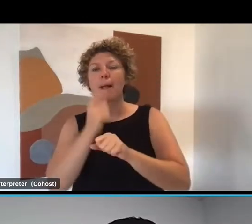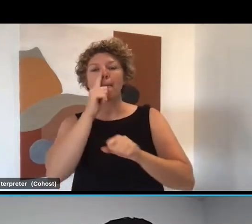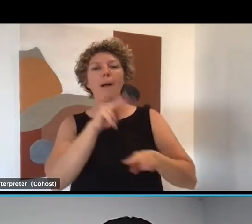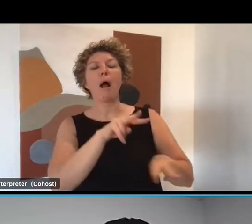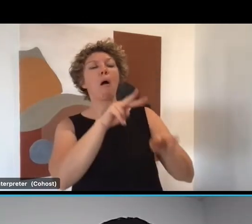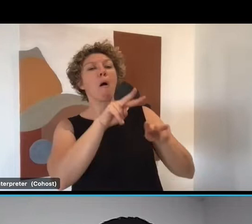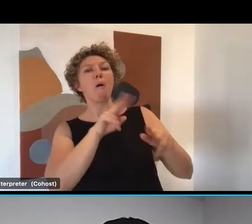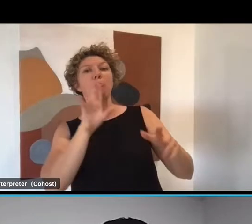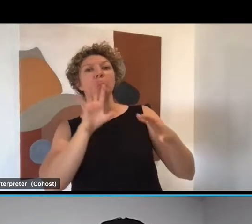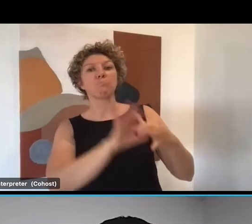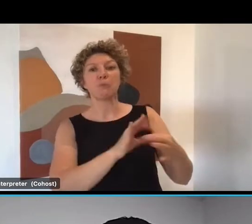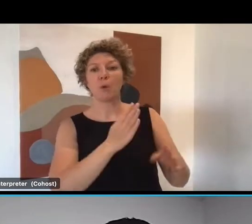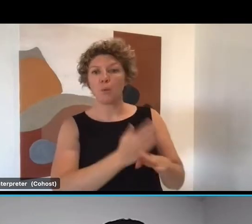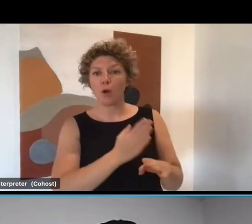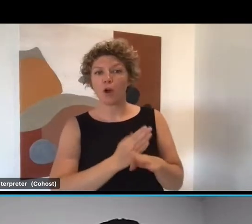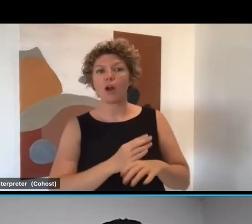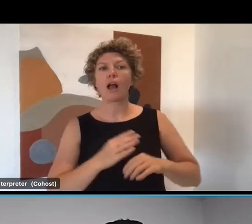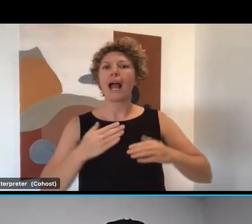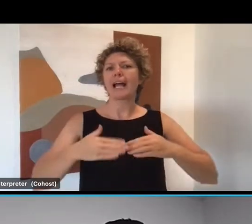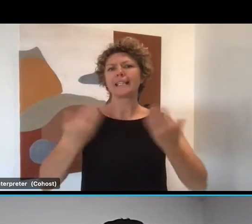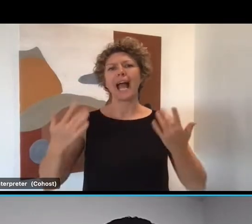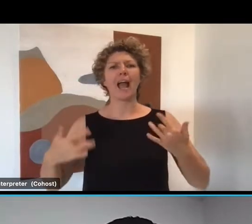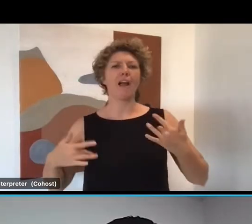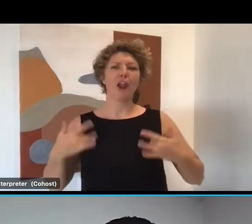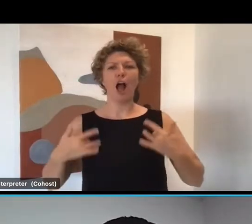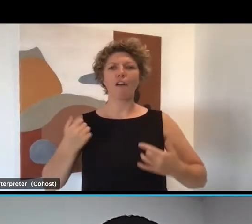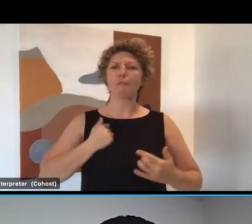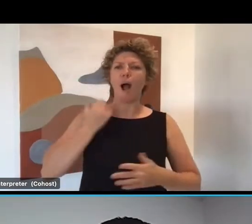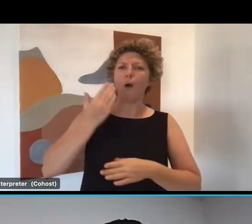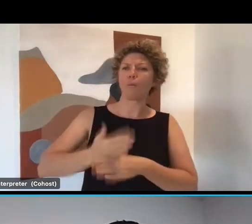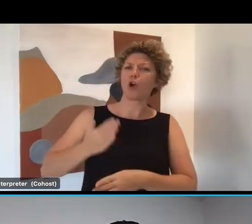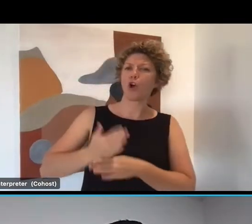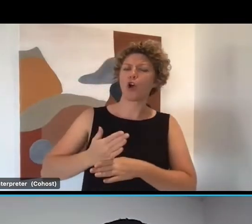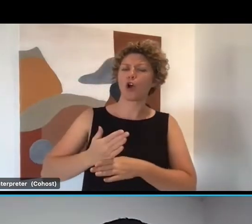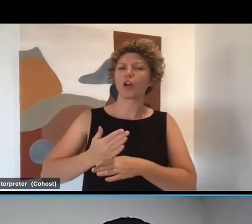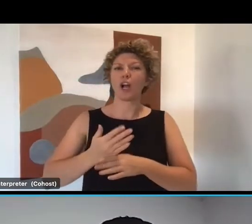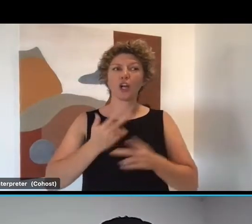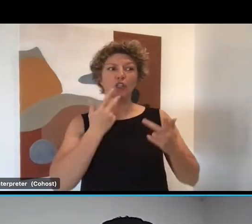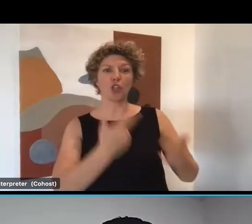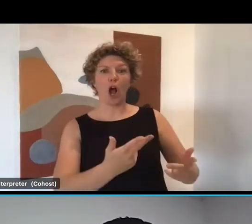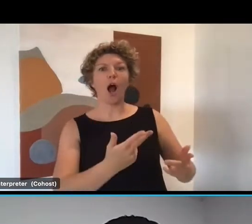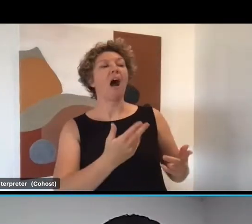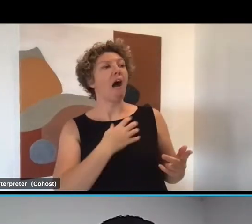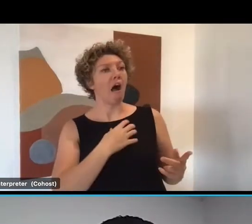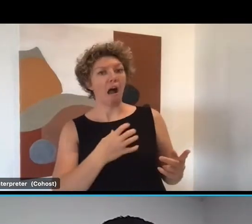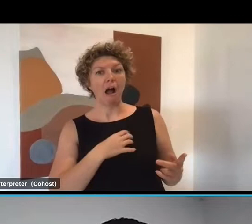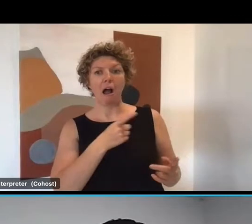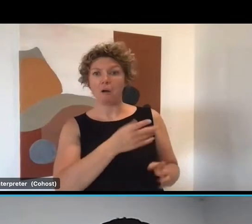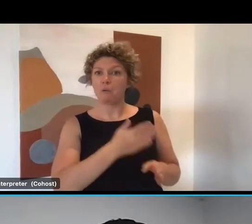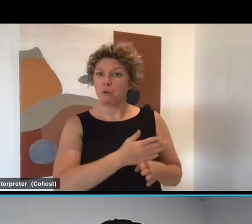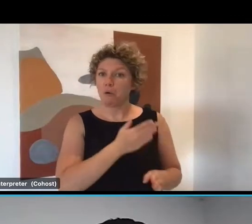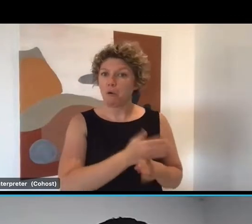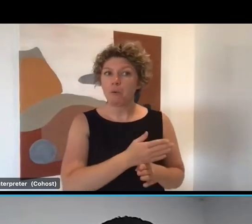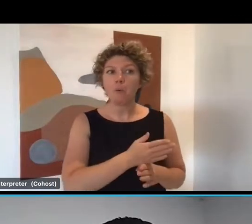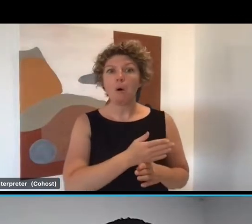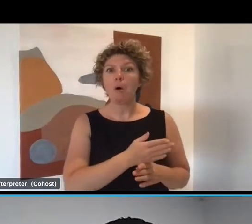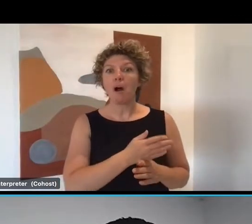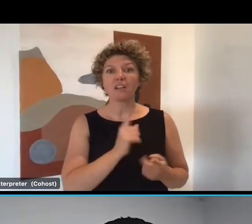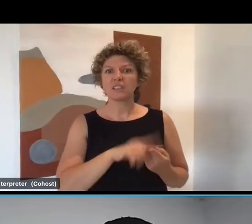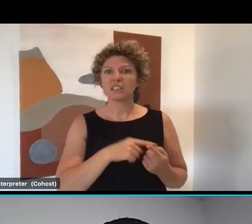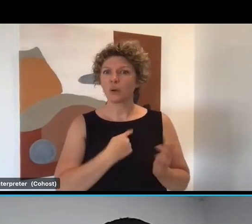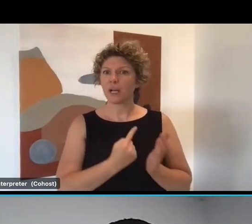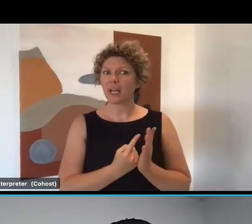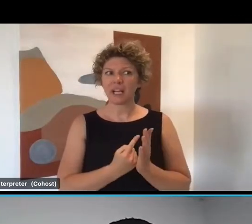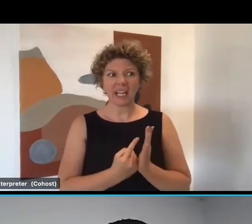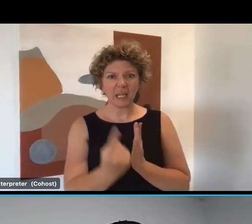course, of the sector and a day in the life of a personal care worker and how that's impacting people who are being able to stay independent in their